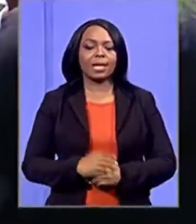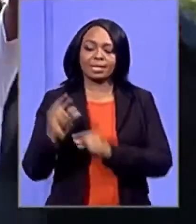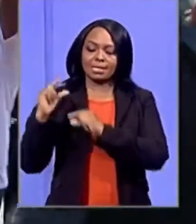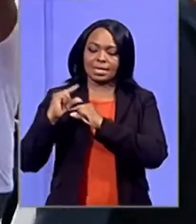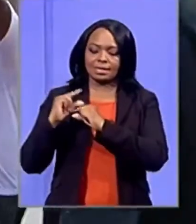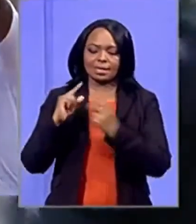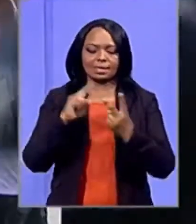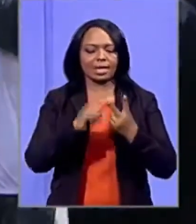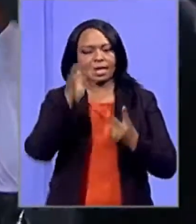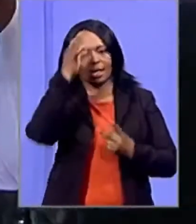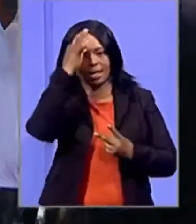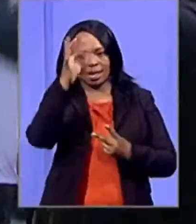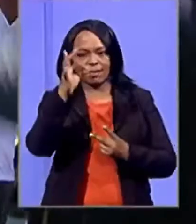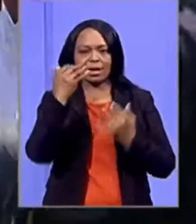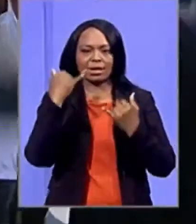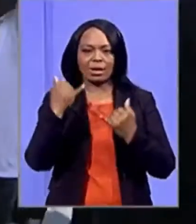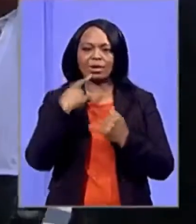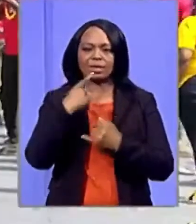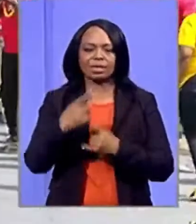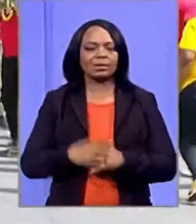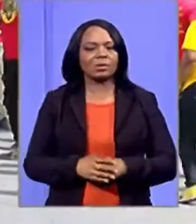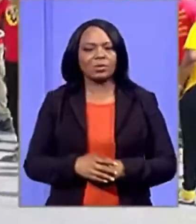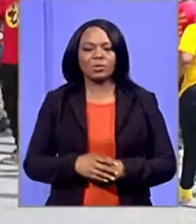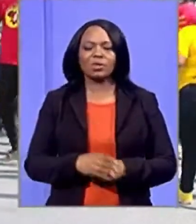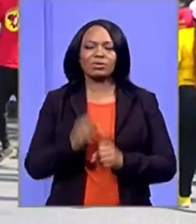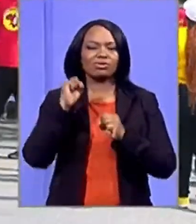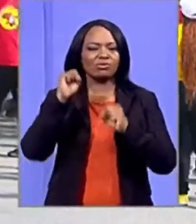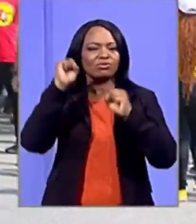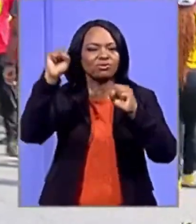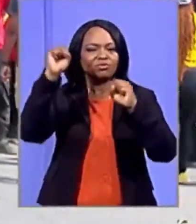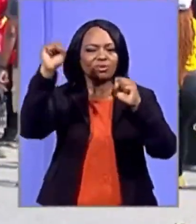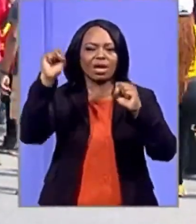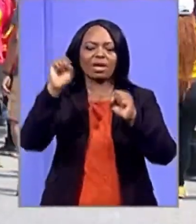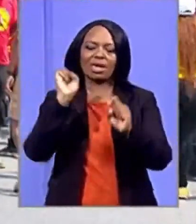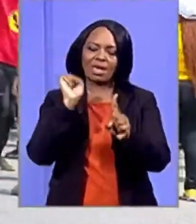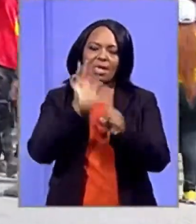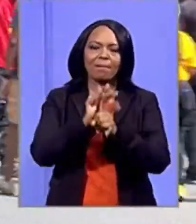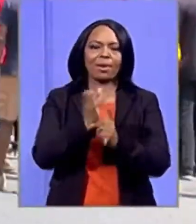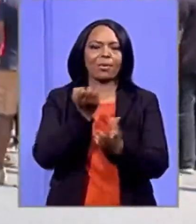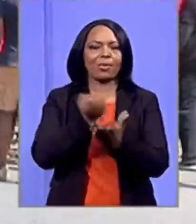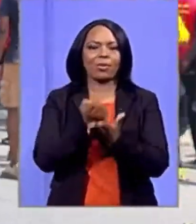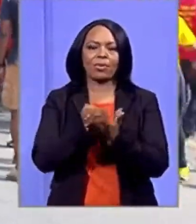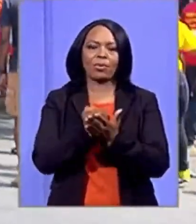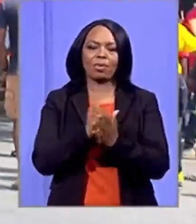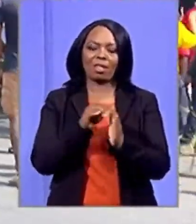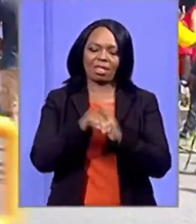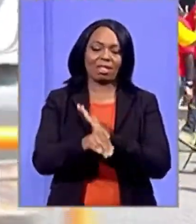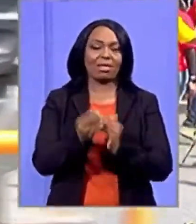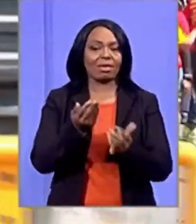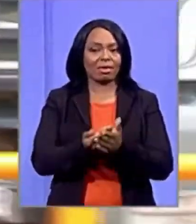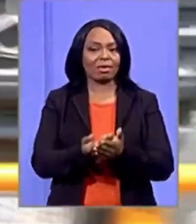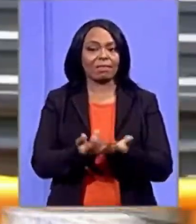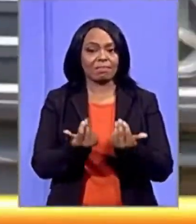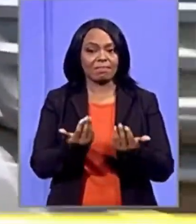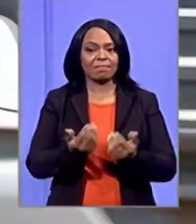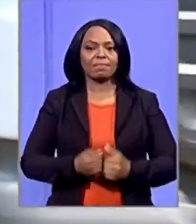way are going make a living wage for past months. you very